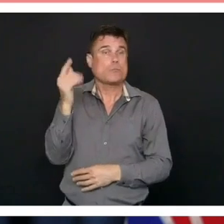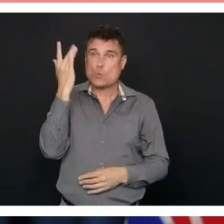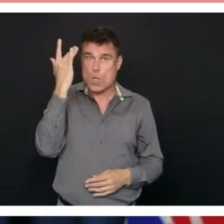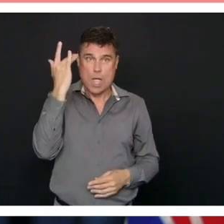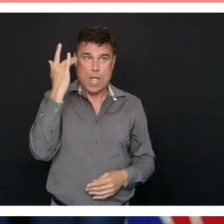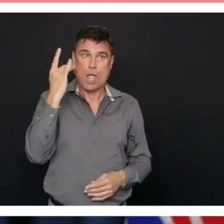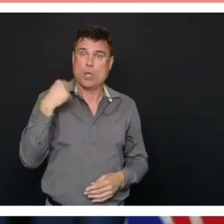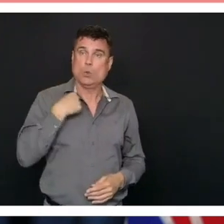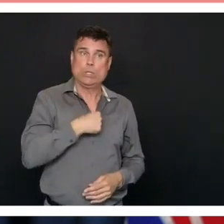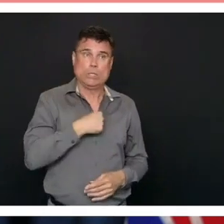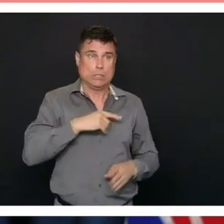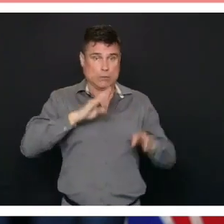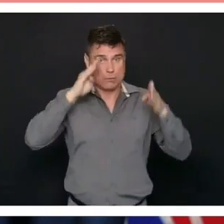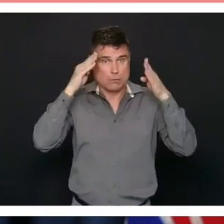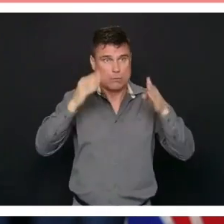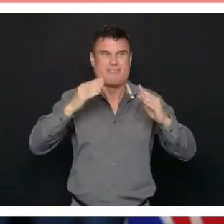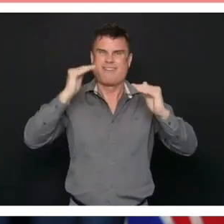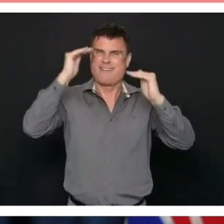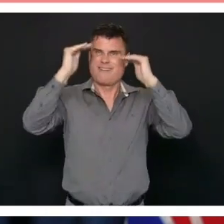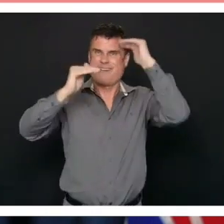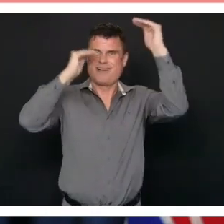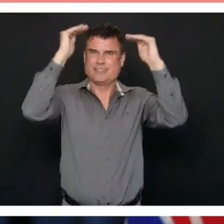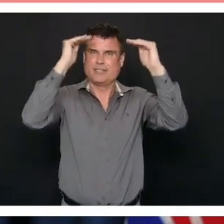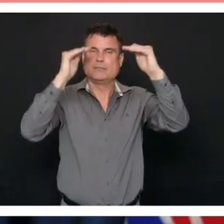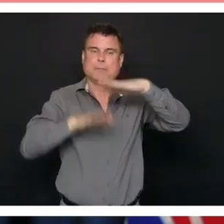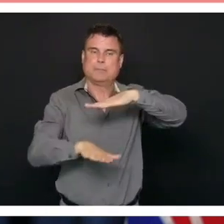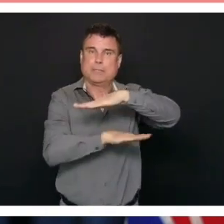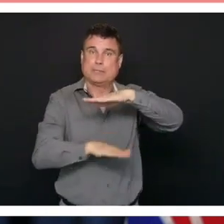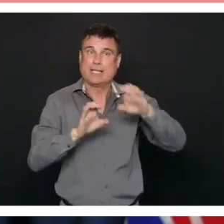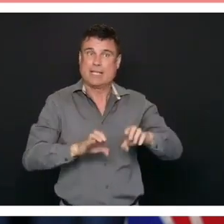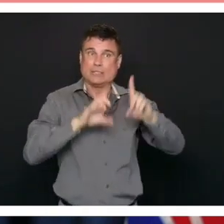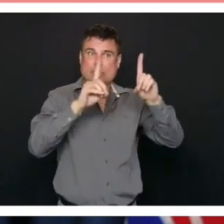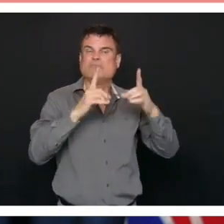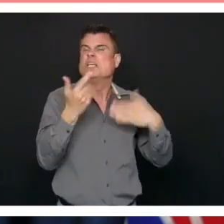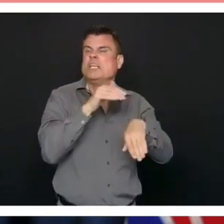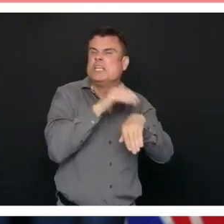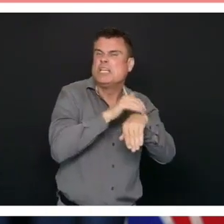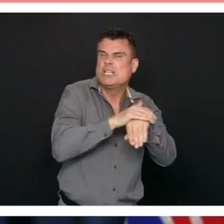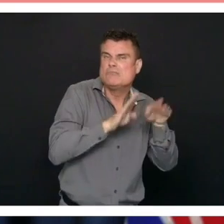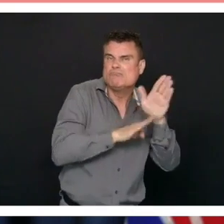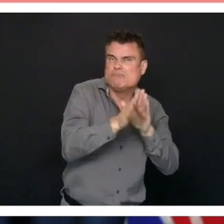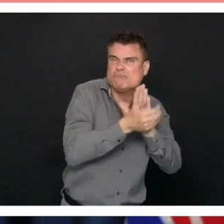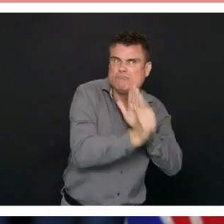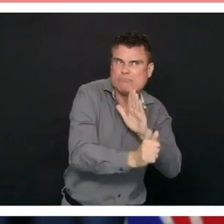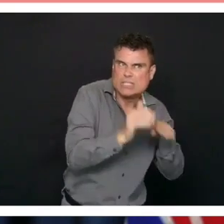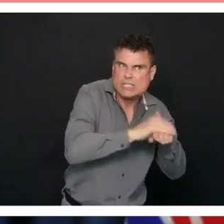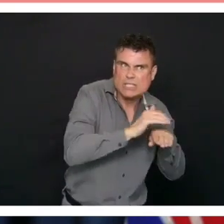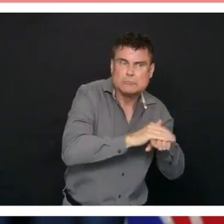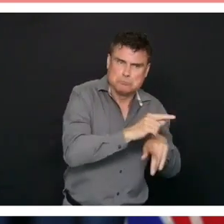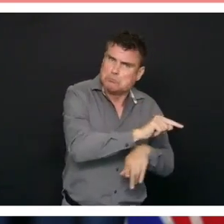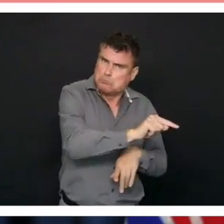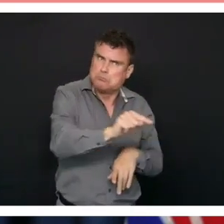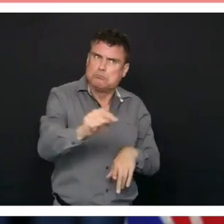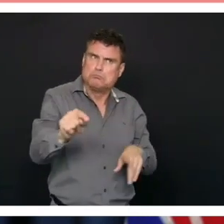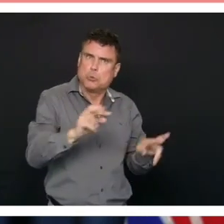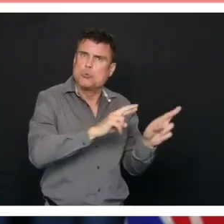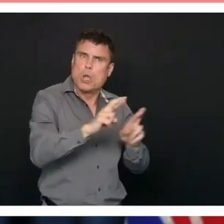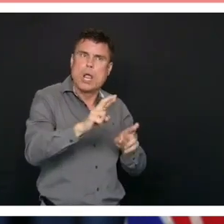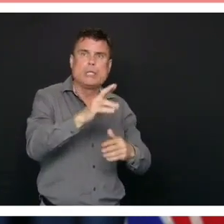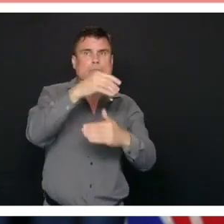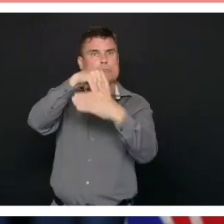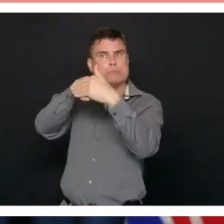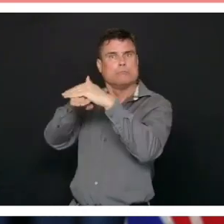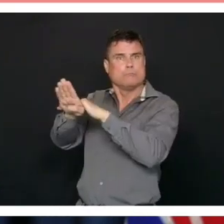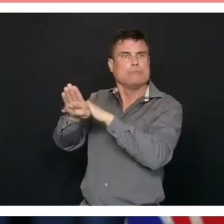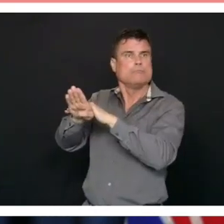and English language learning, will be able to meet the needs of the community right here in British Columbia. We also understand the value